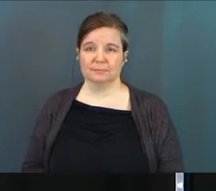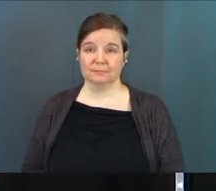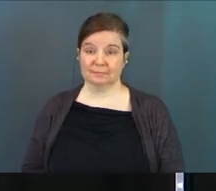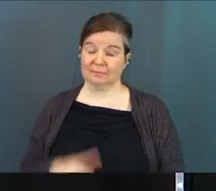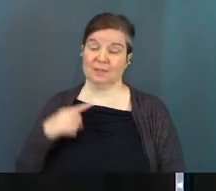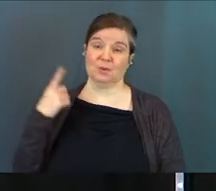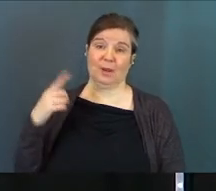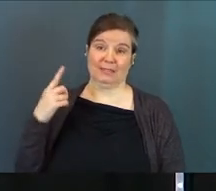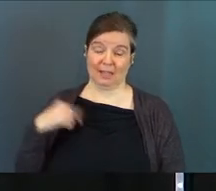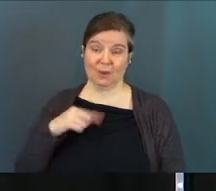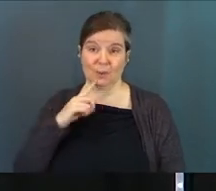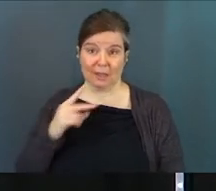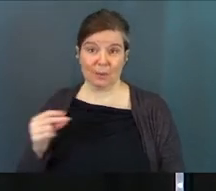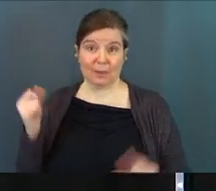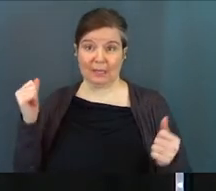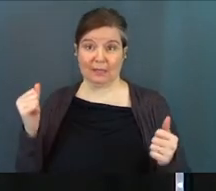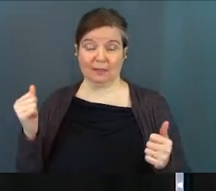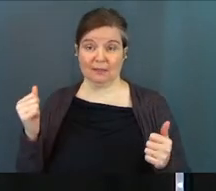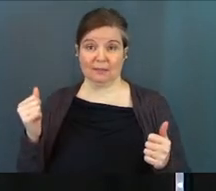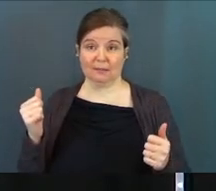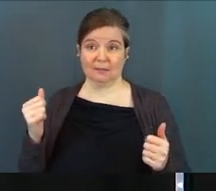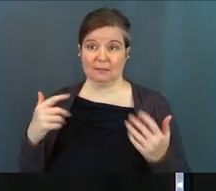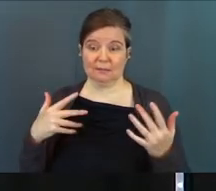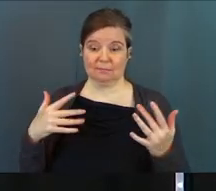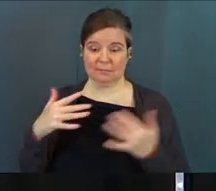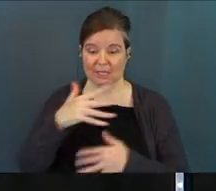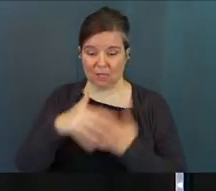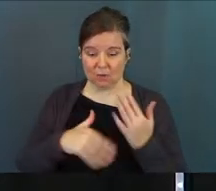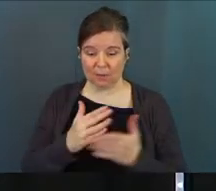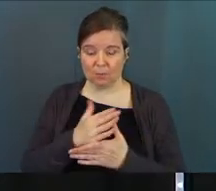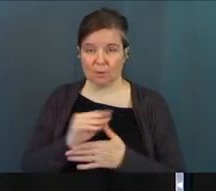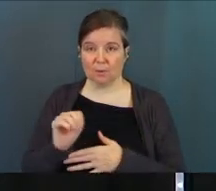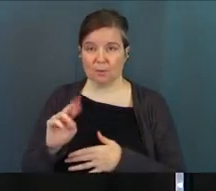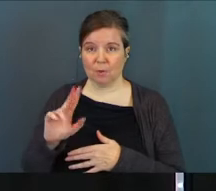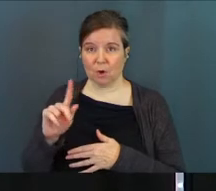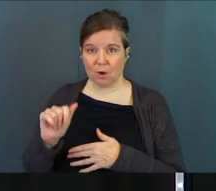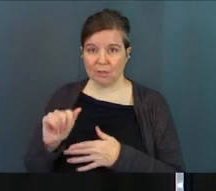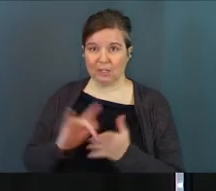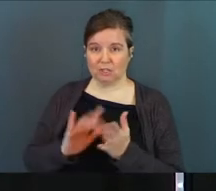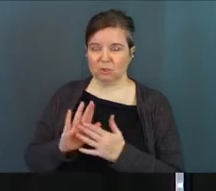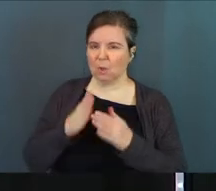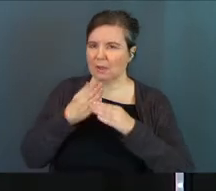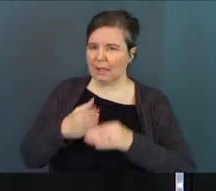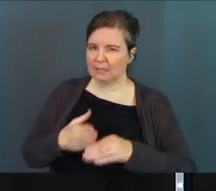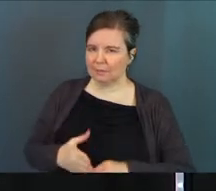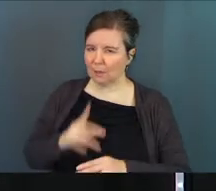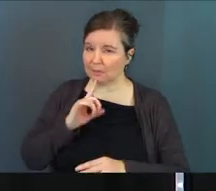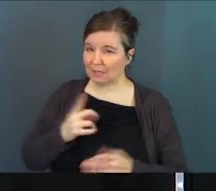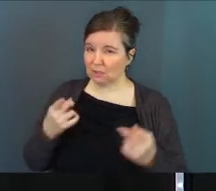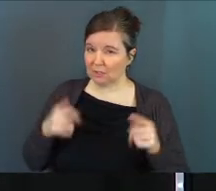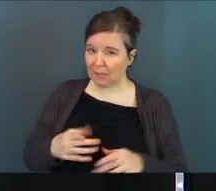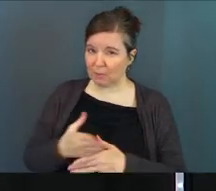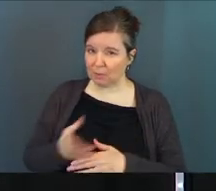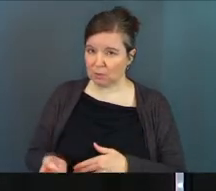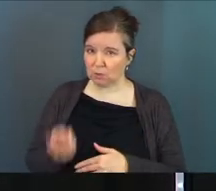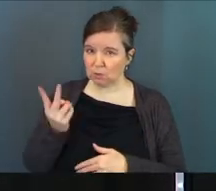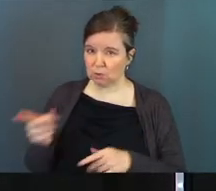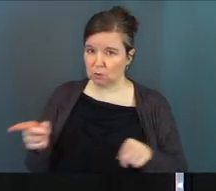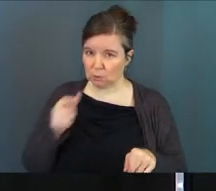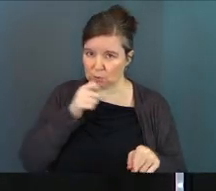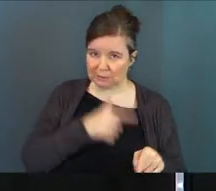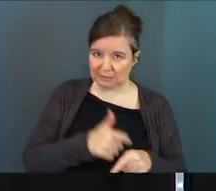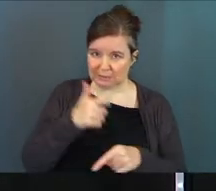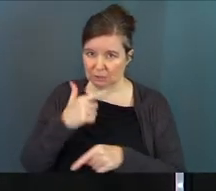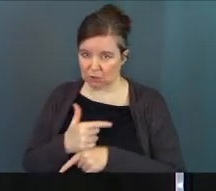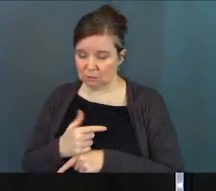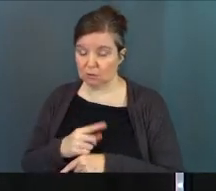Pretty crazy. Like, really quick interaction between Martha and Jesus. So let's break down what's actually happening between these two sisters